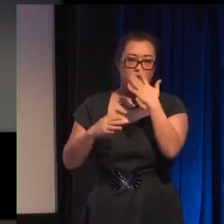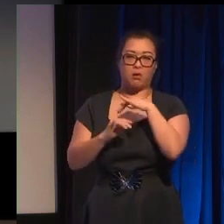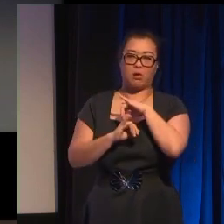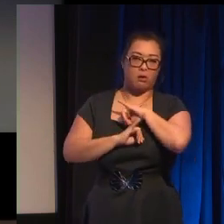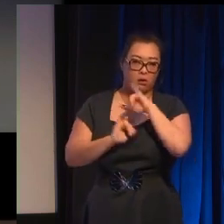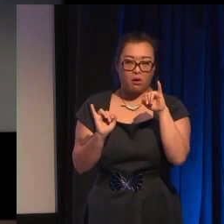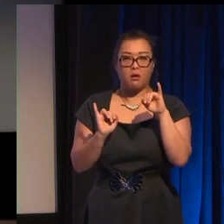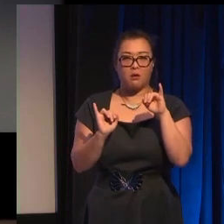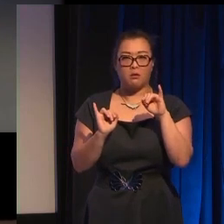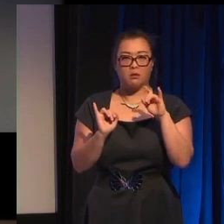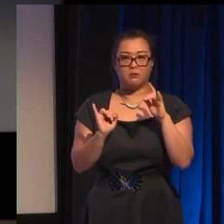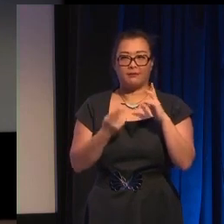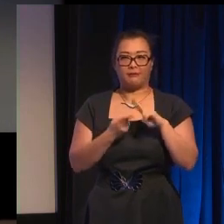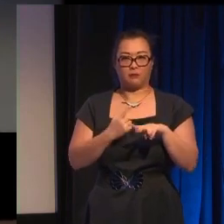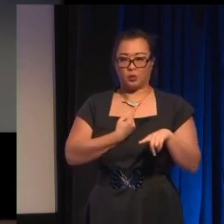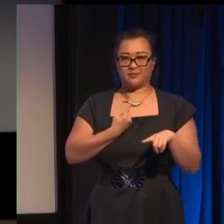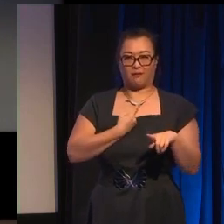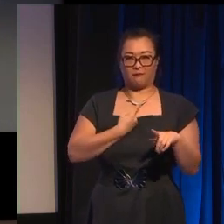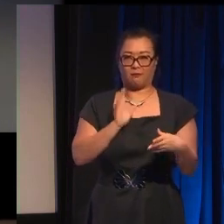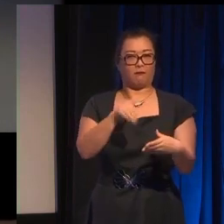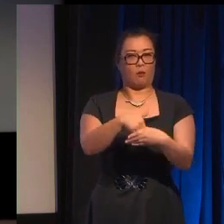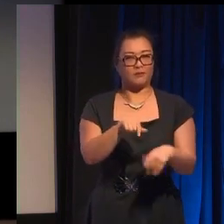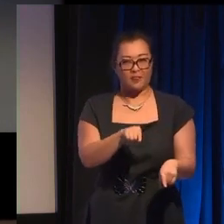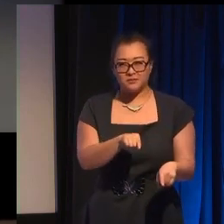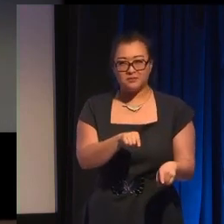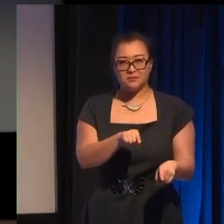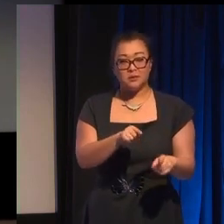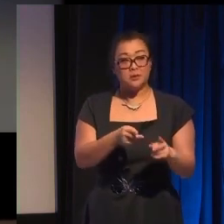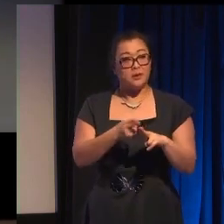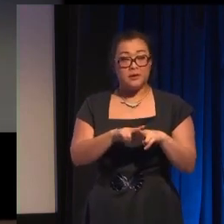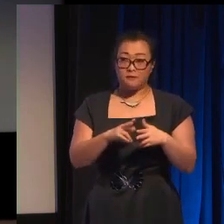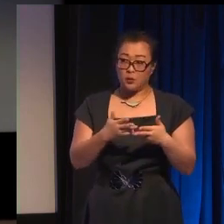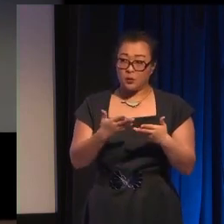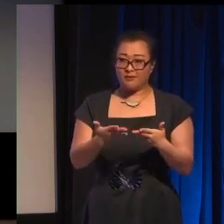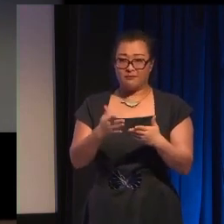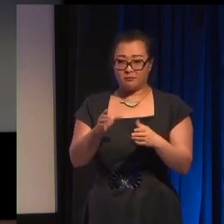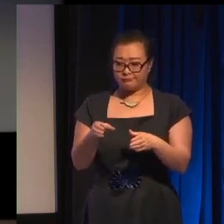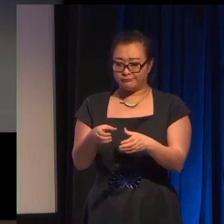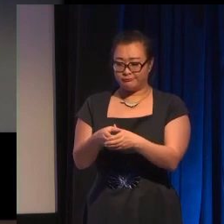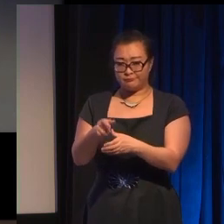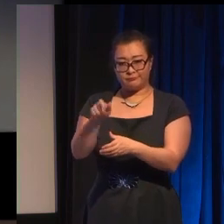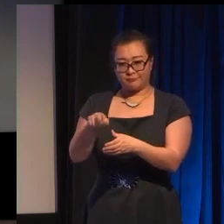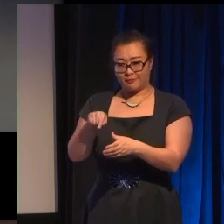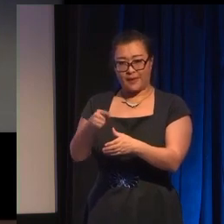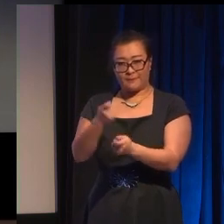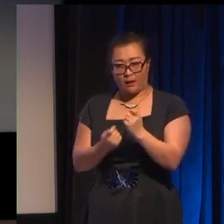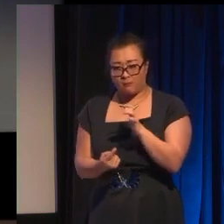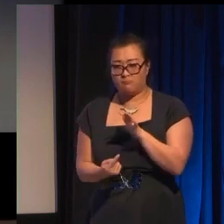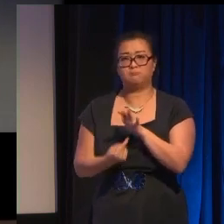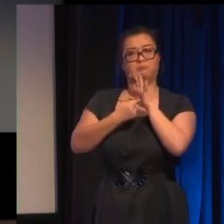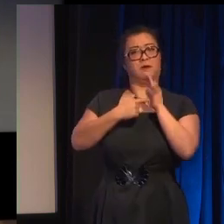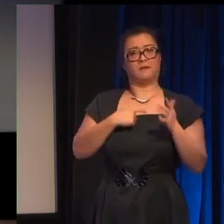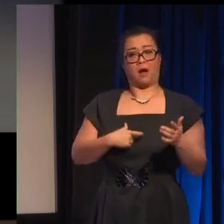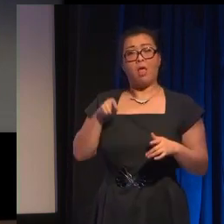personally equipped to make sense of them if you just give underrepresented figures a central place in your story that can be powerful and